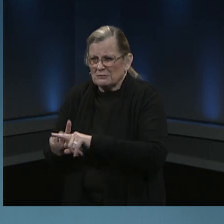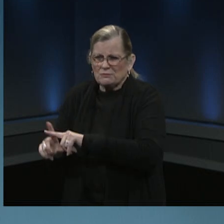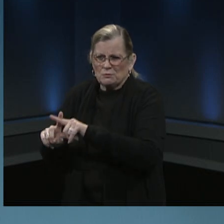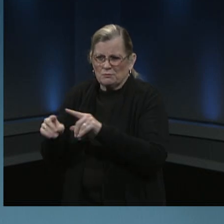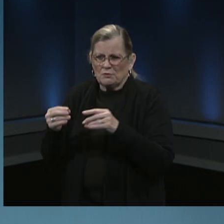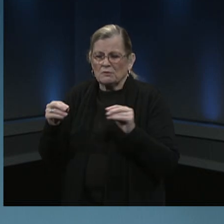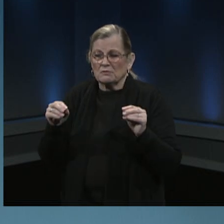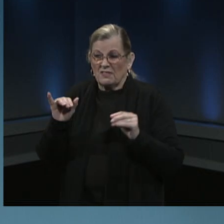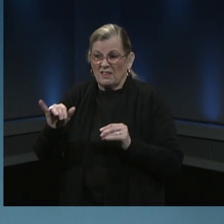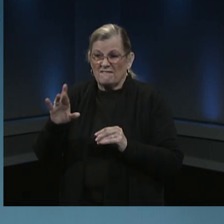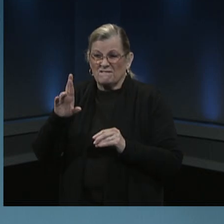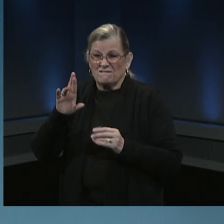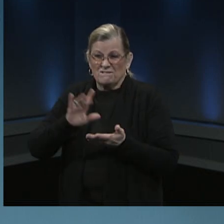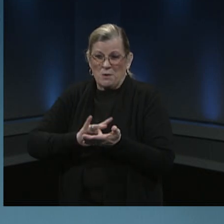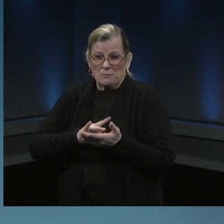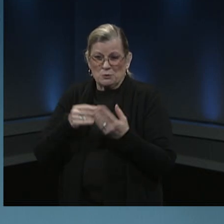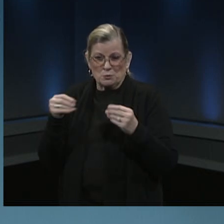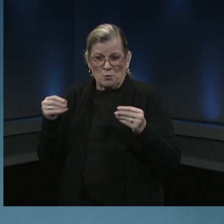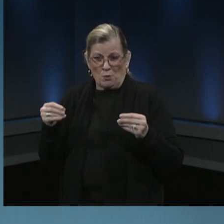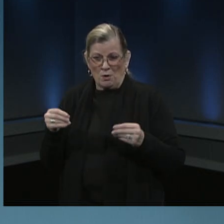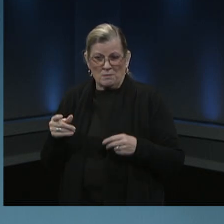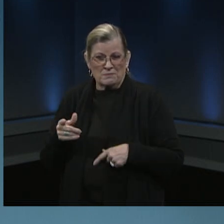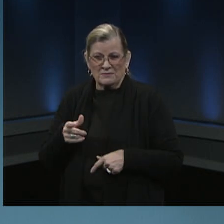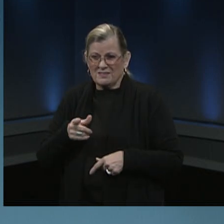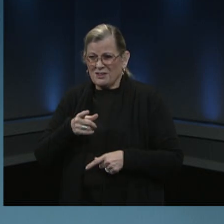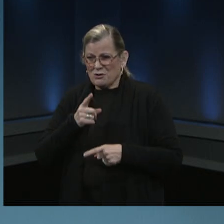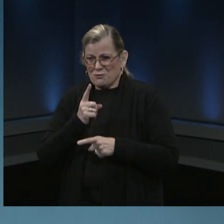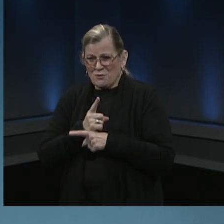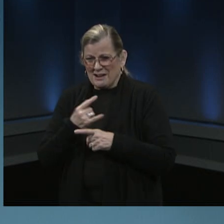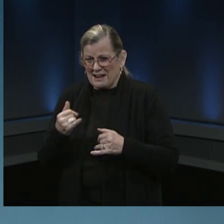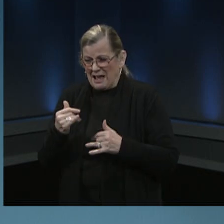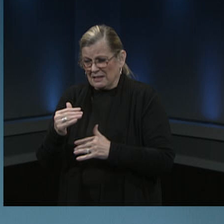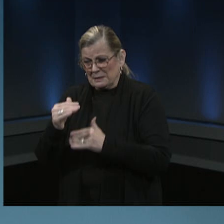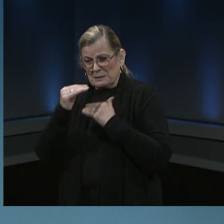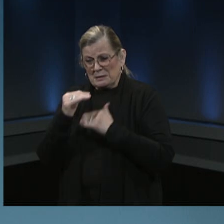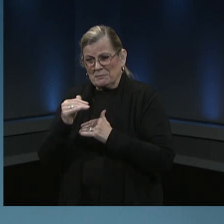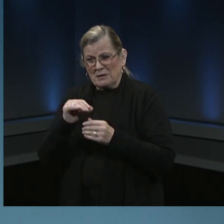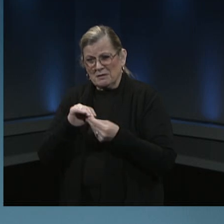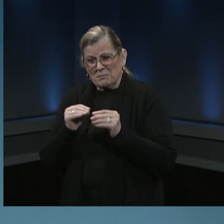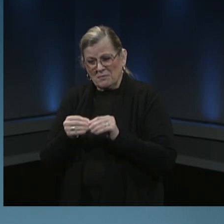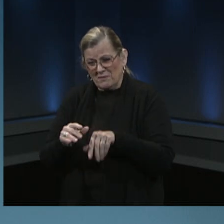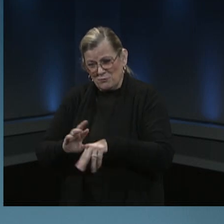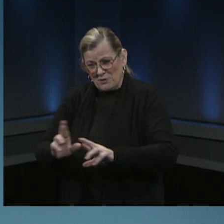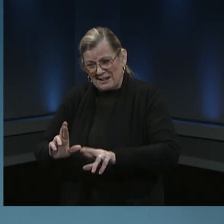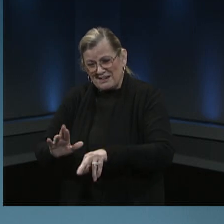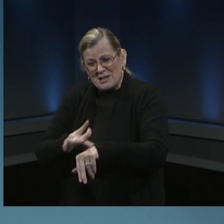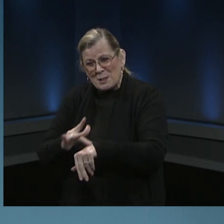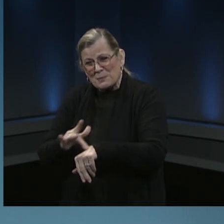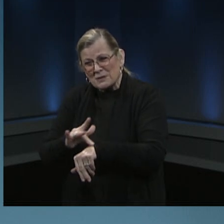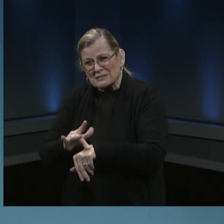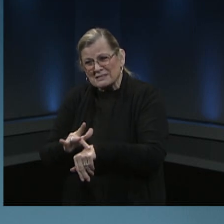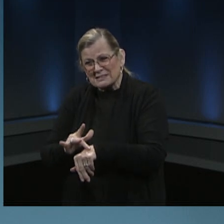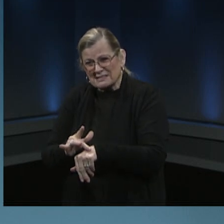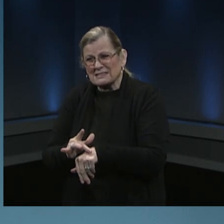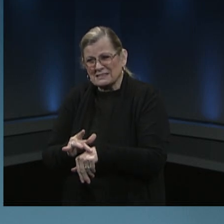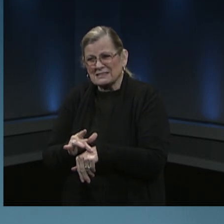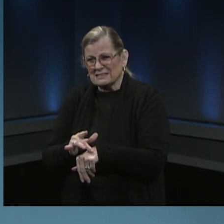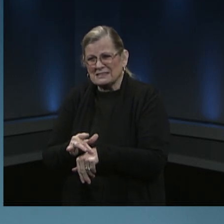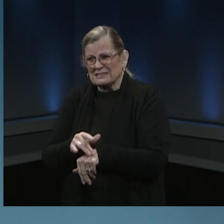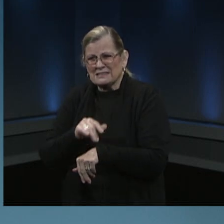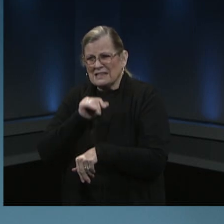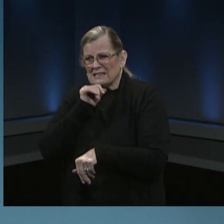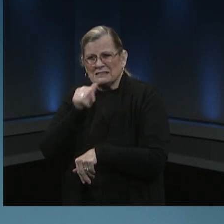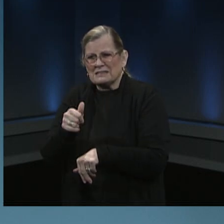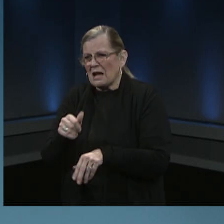but right now given the limited supply of vaccine that's available that window is not open yet